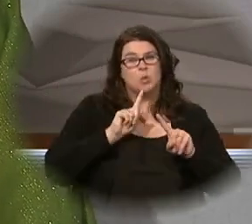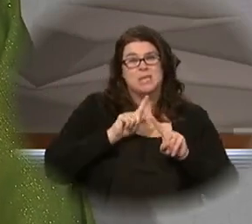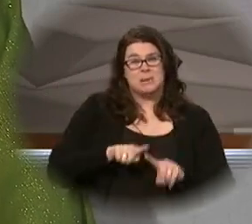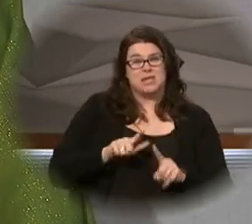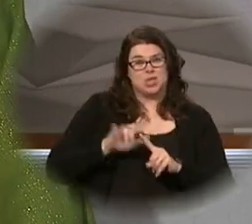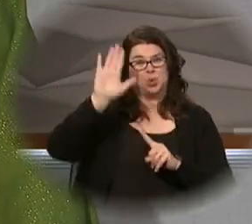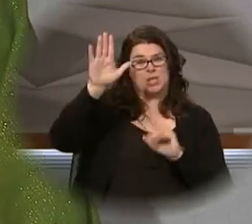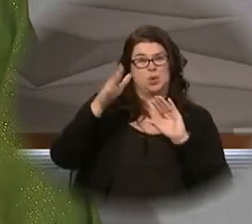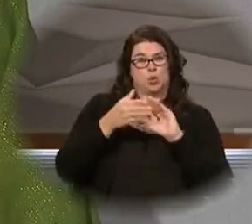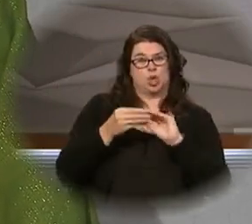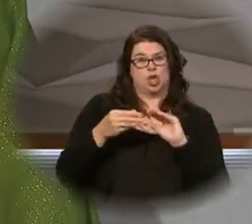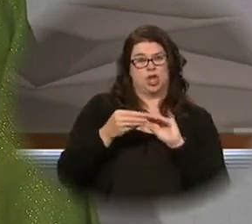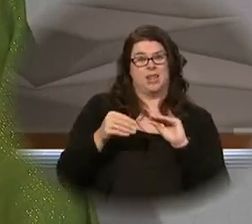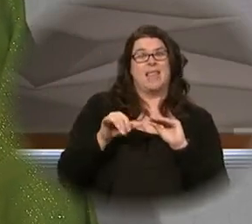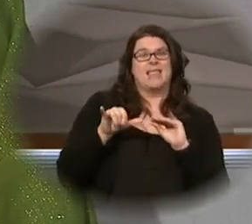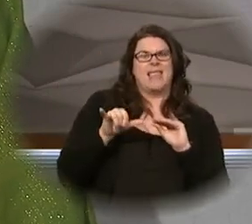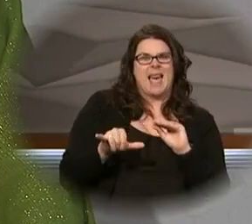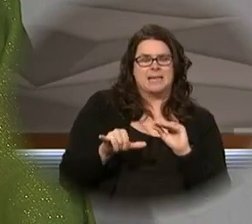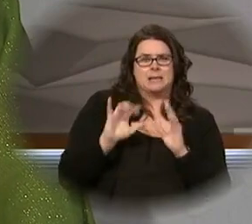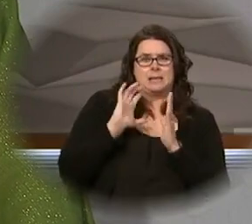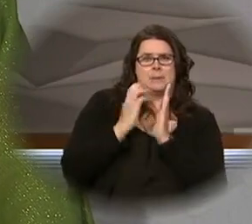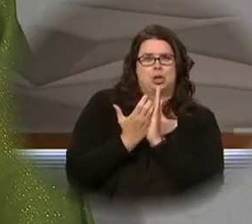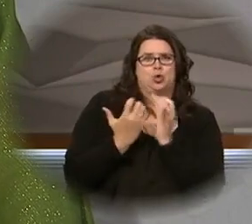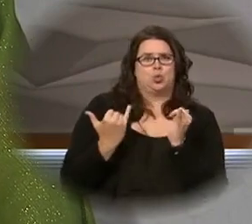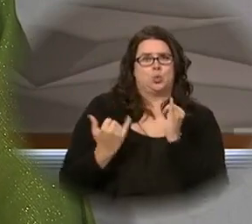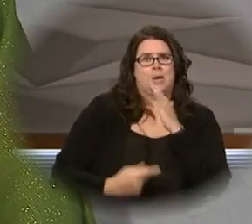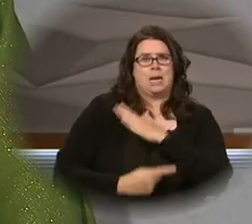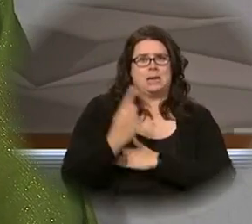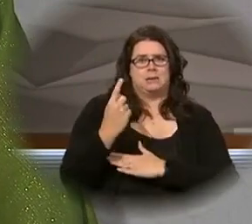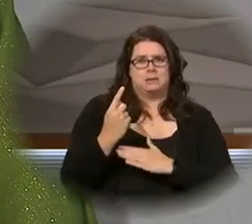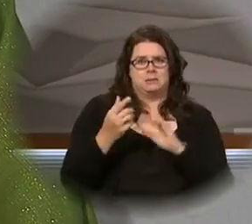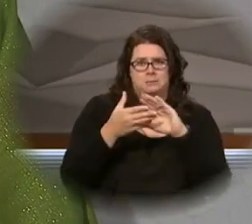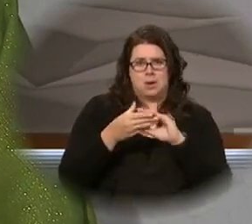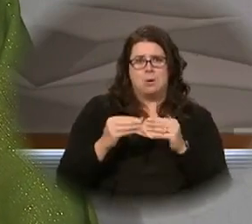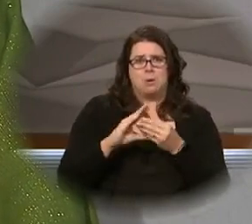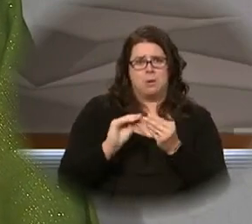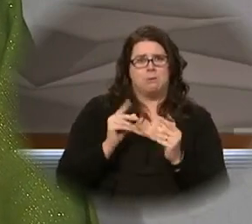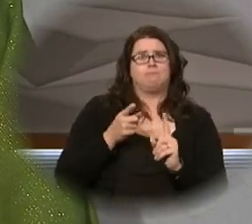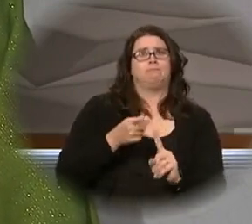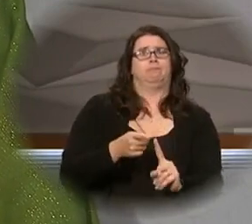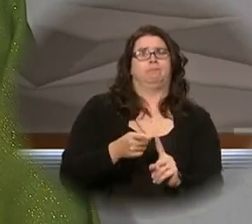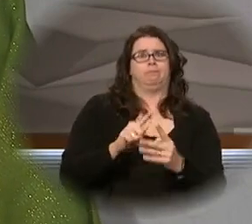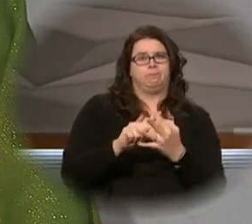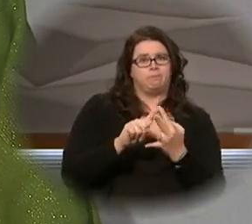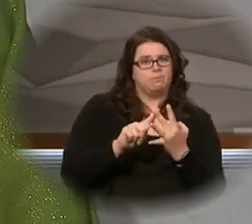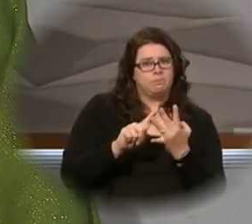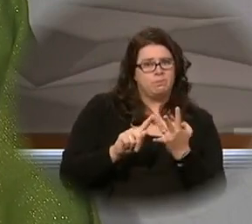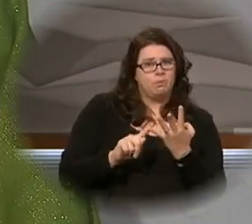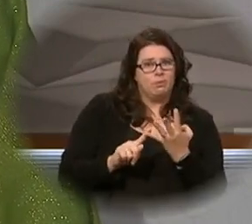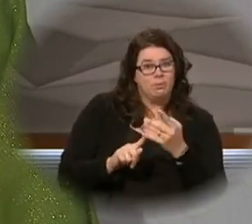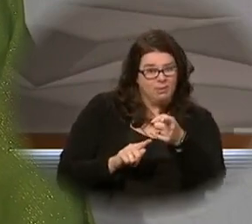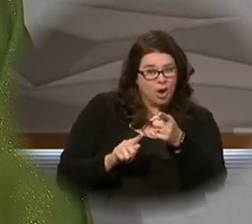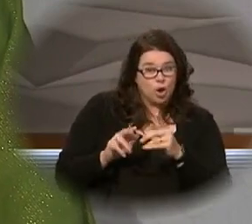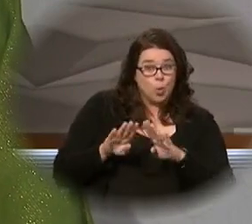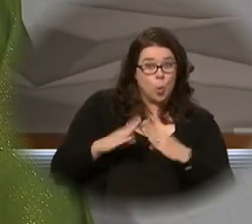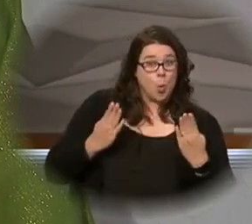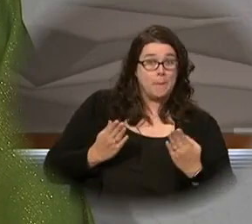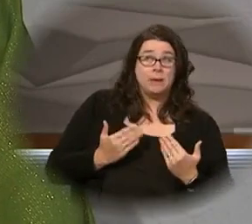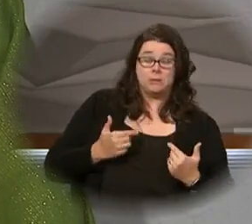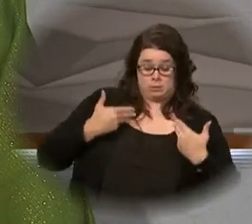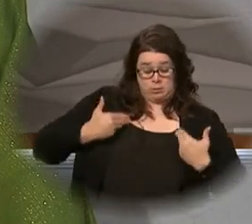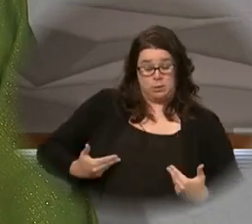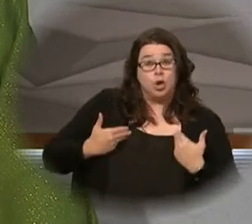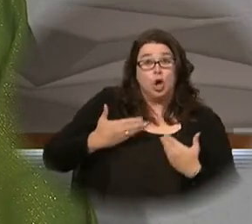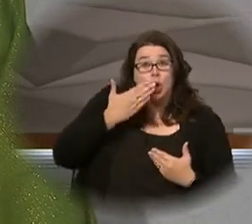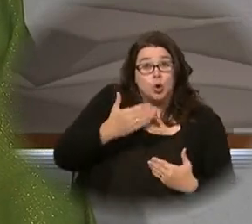that word. And that's what those images in today's parable really speak to, as they are kind of like for us this